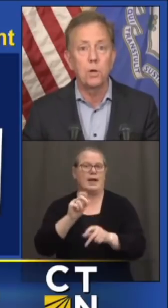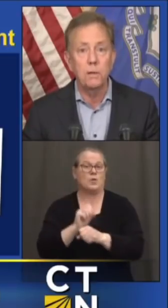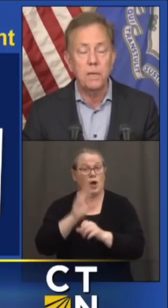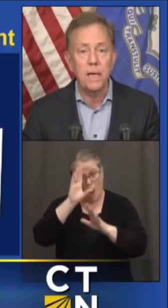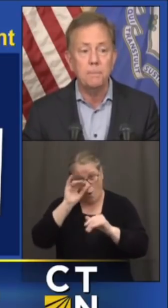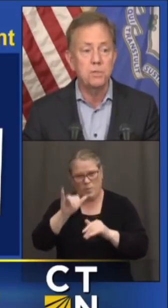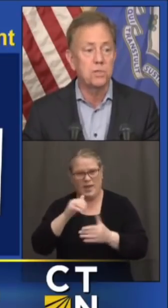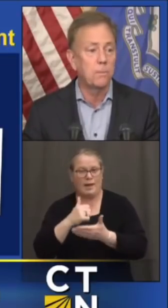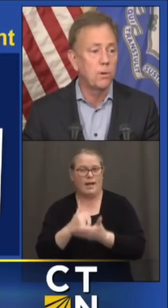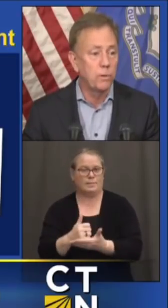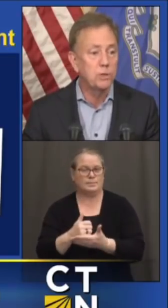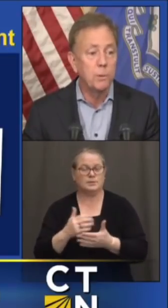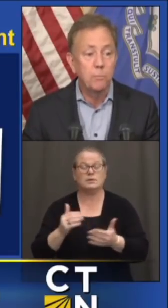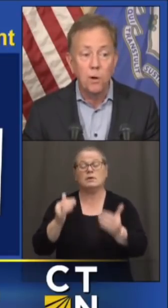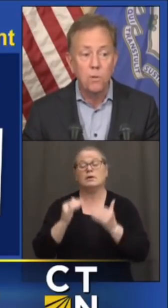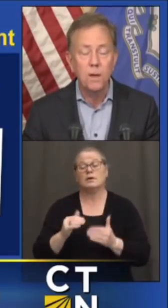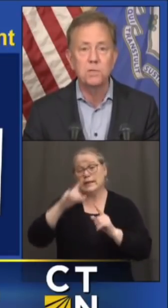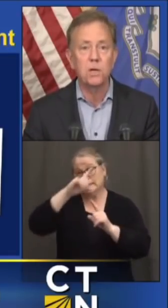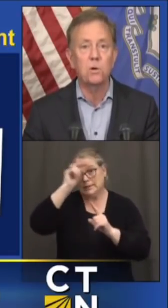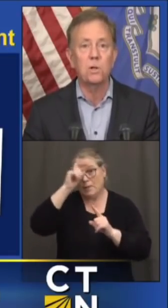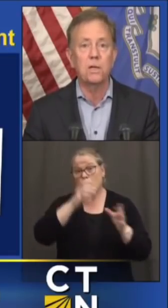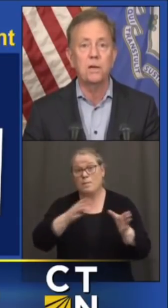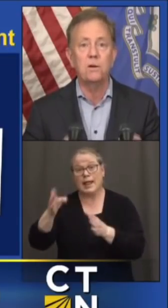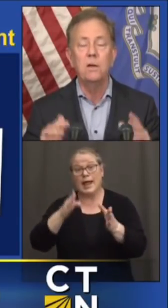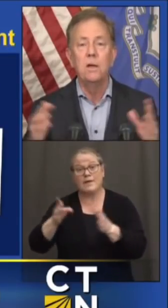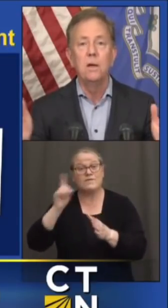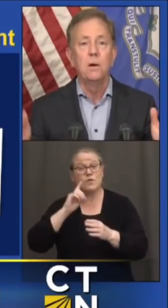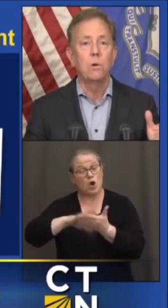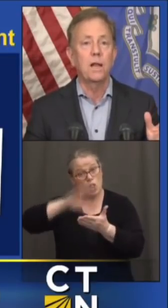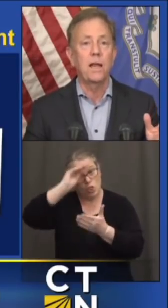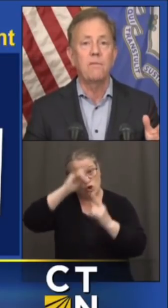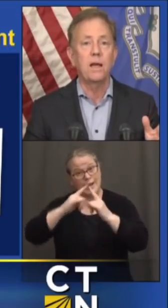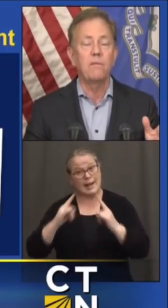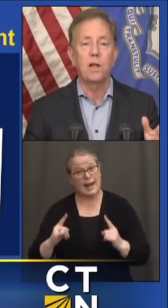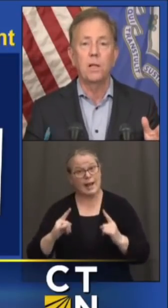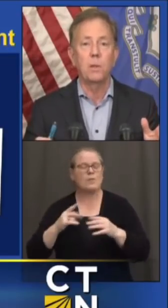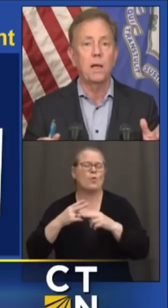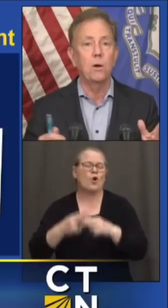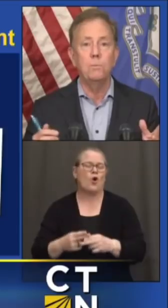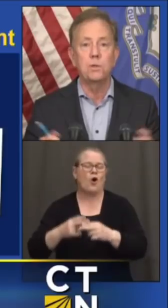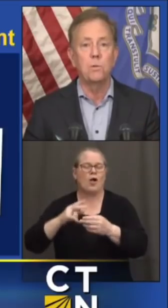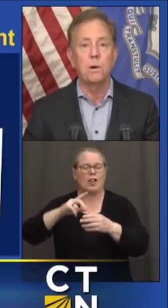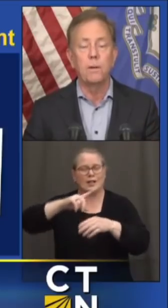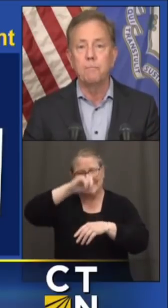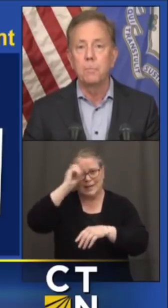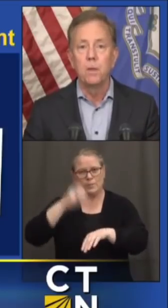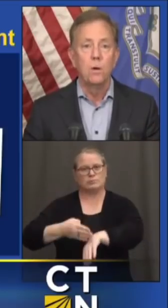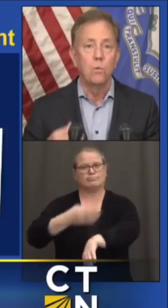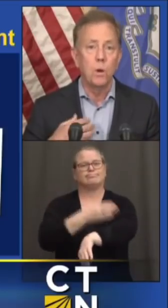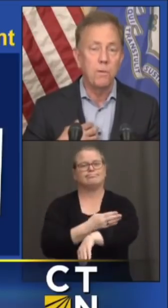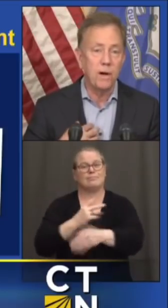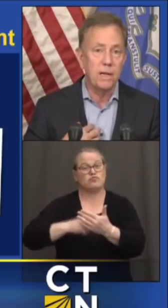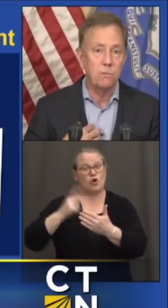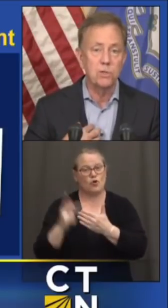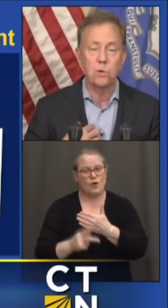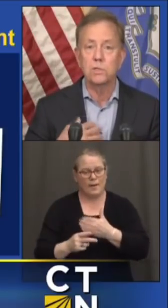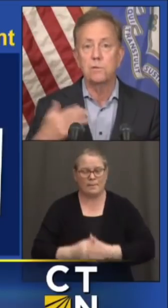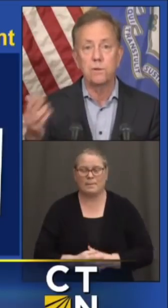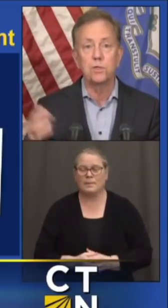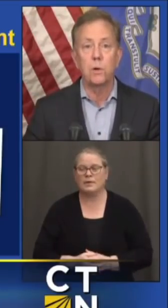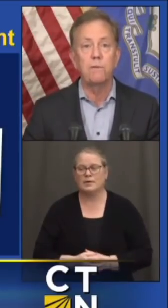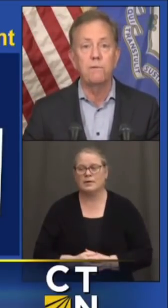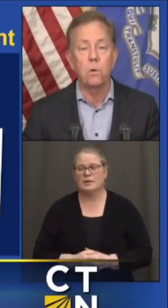learning camps, summer enrichment programs, they call it here. We're going to have that available, I hope, to – we're providing